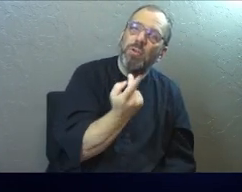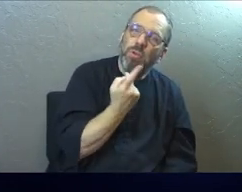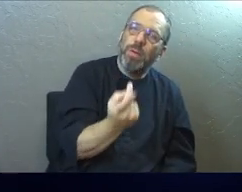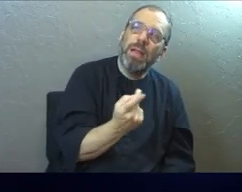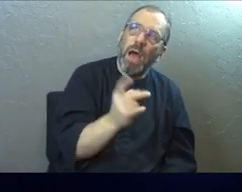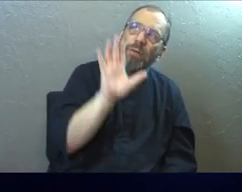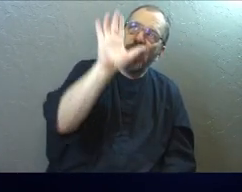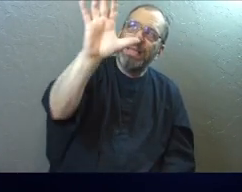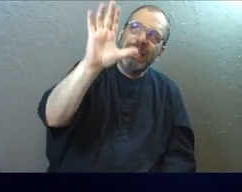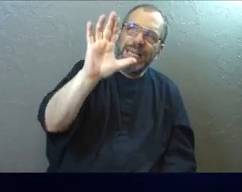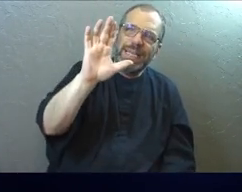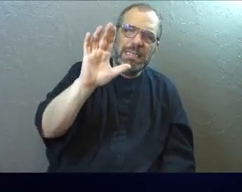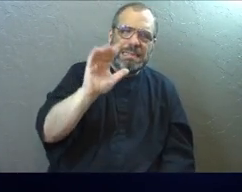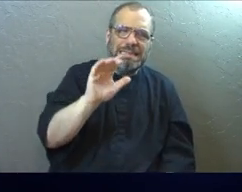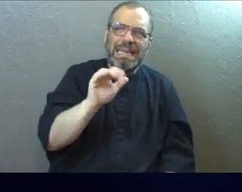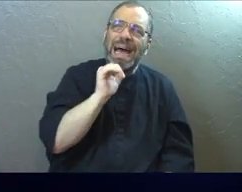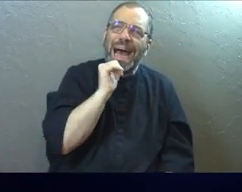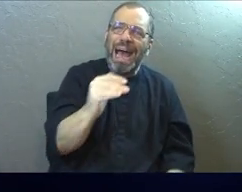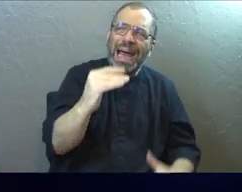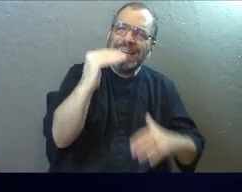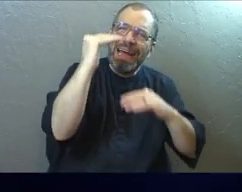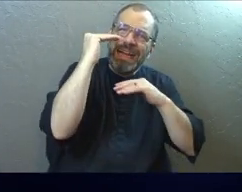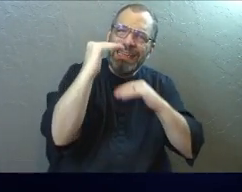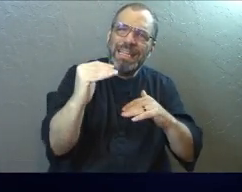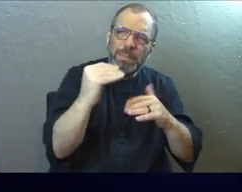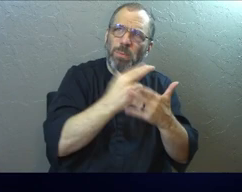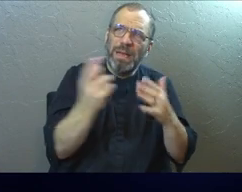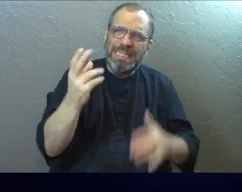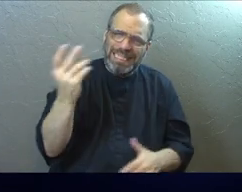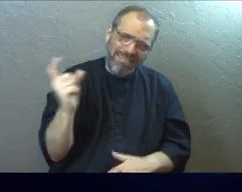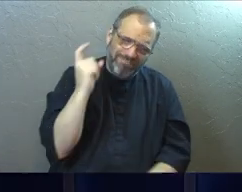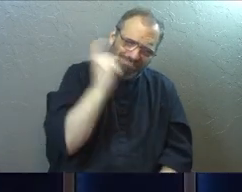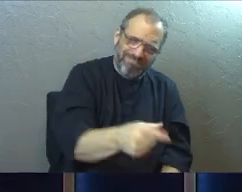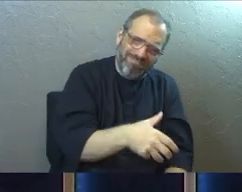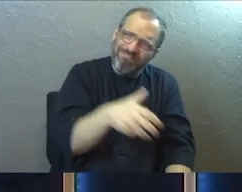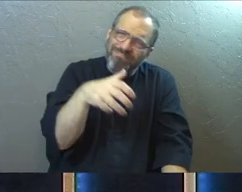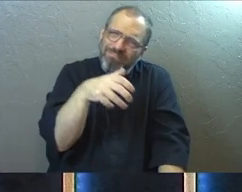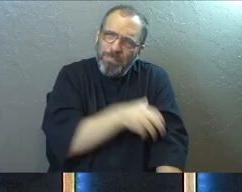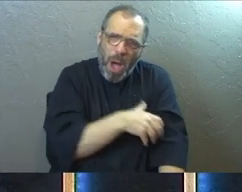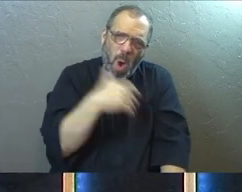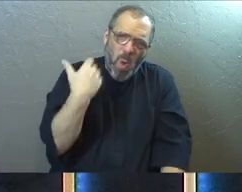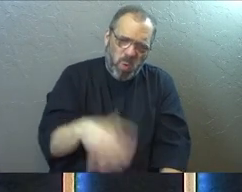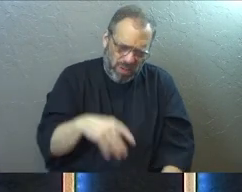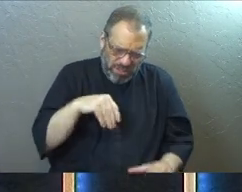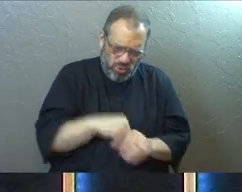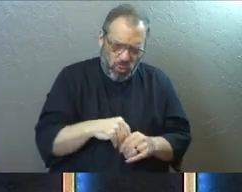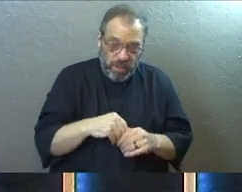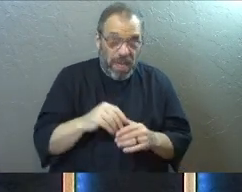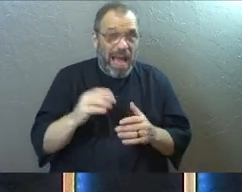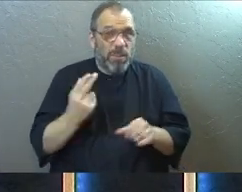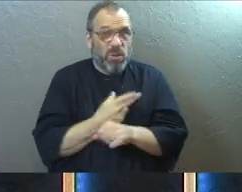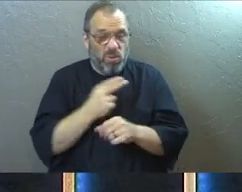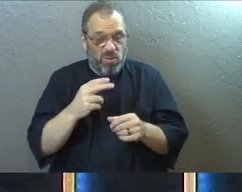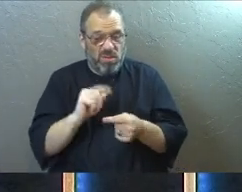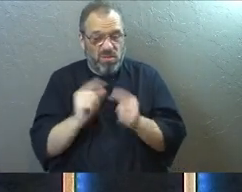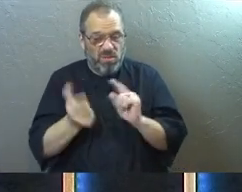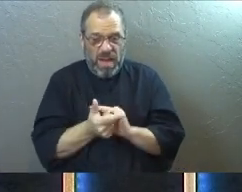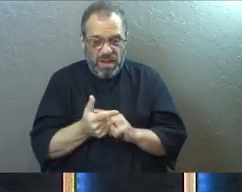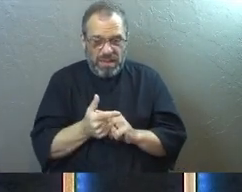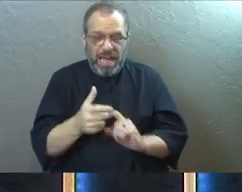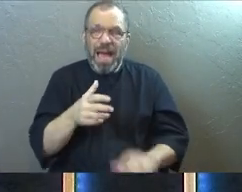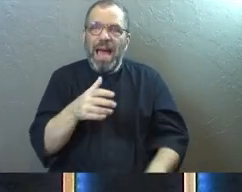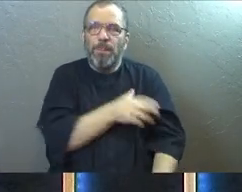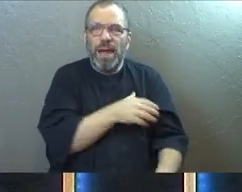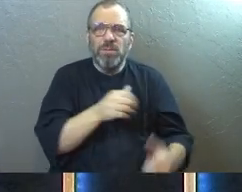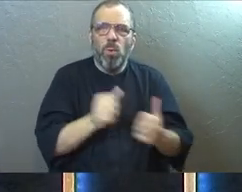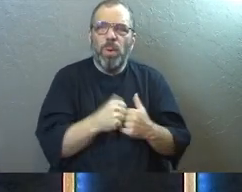From God's glorious unlimited resources, he would empower you with inner strength, or the phrase that I'm going to use, other translations say, is he